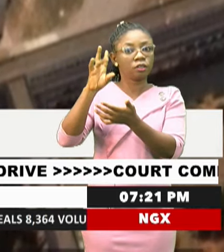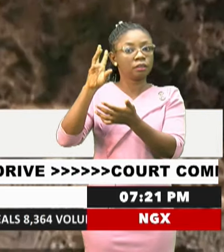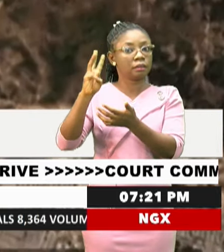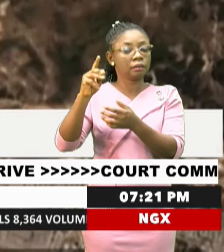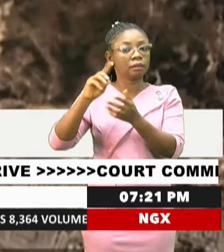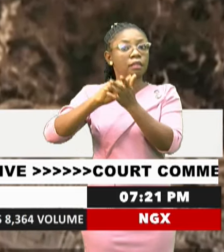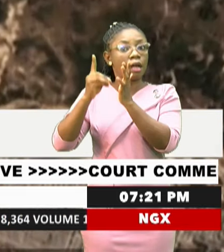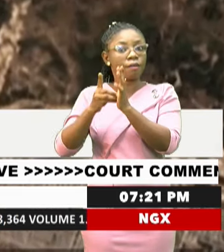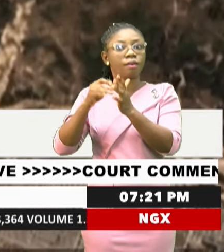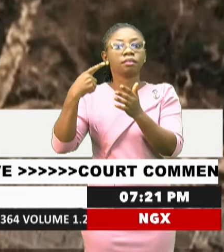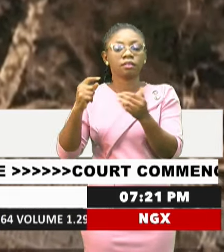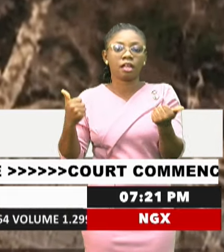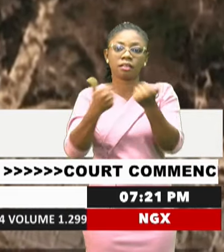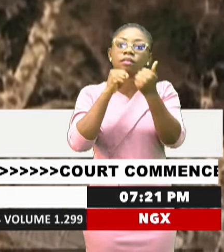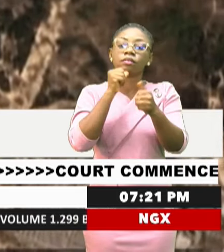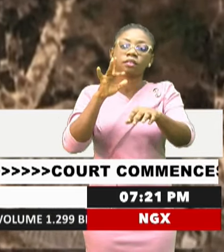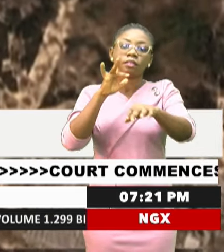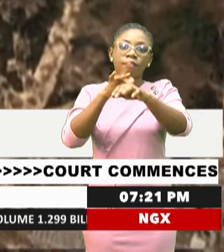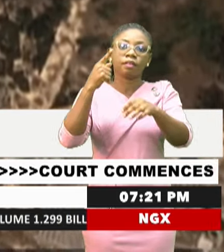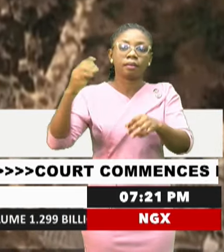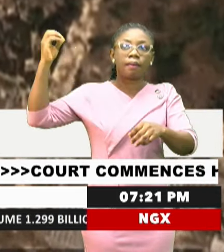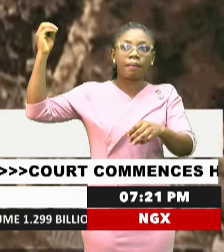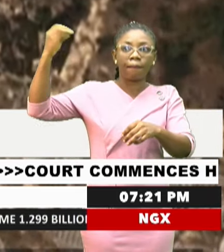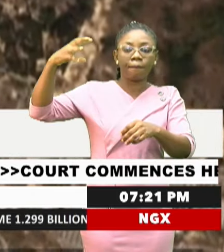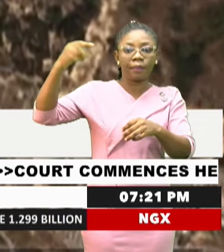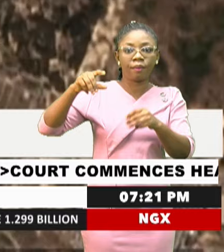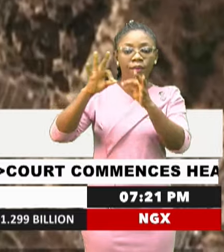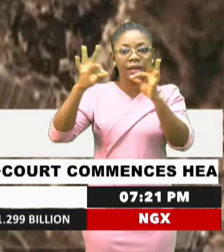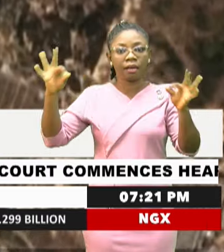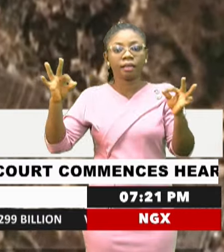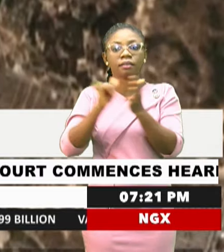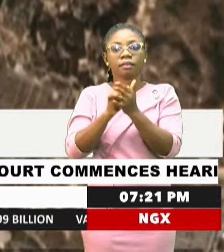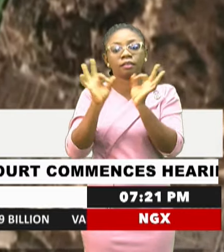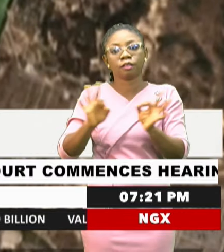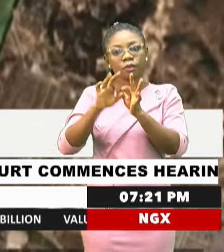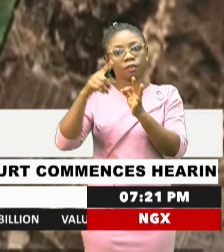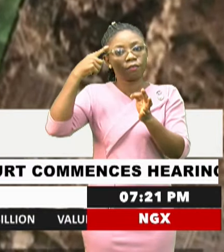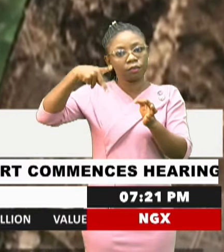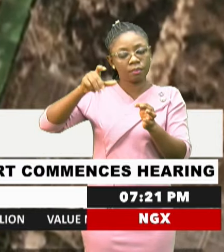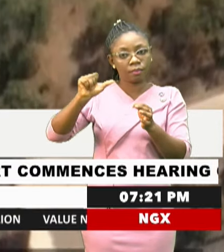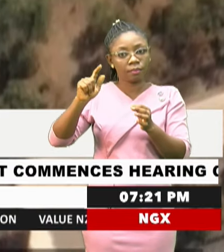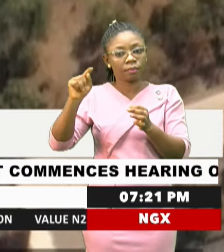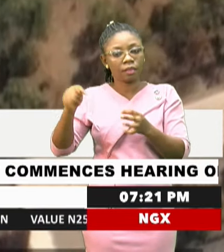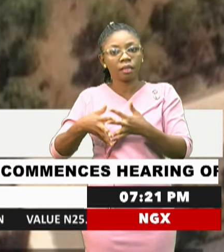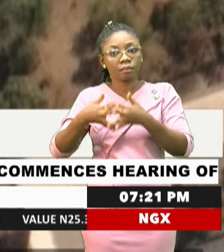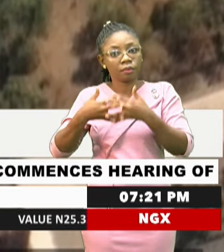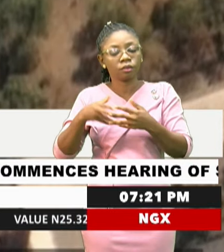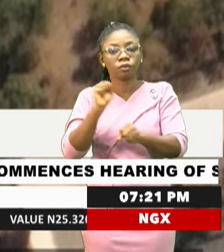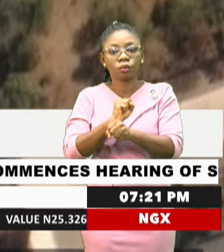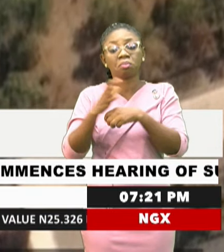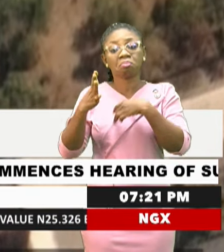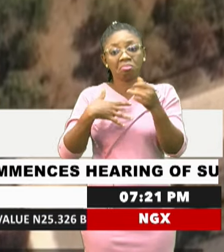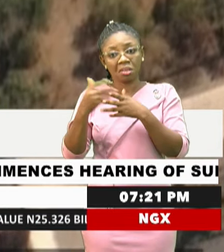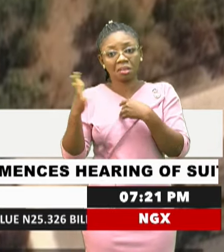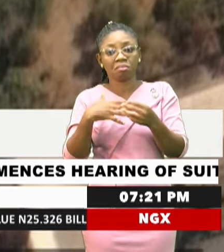the attacks did not affect the power lines critical for the plant's operation. Despite disruptions to some infrastructure facilities,